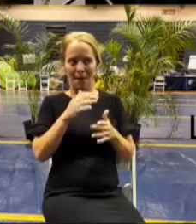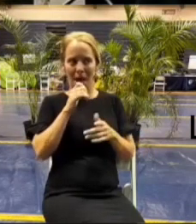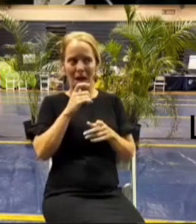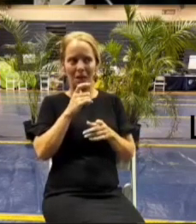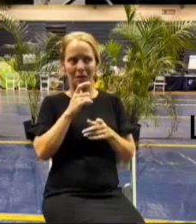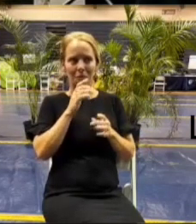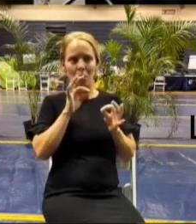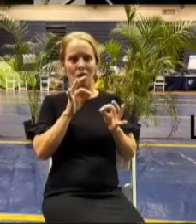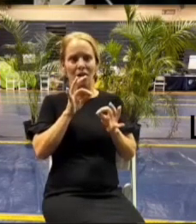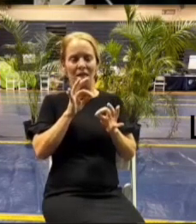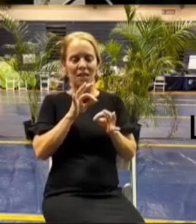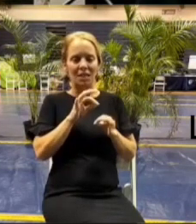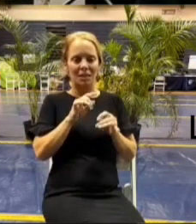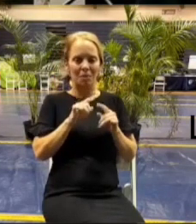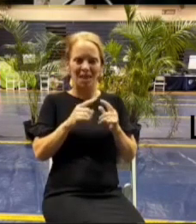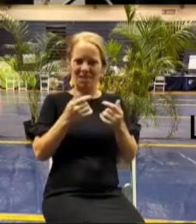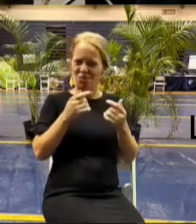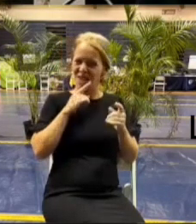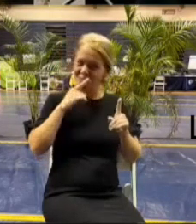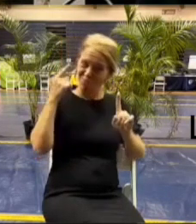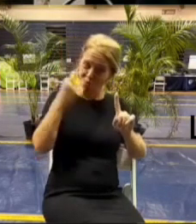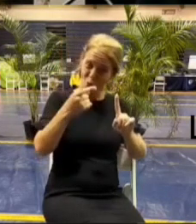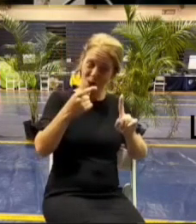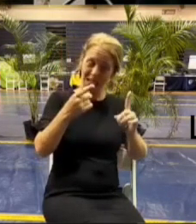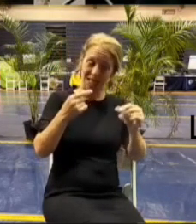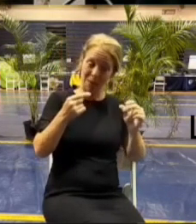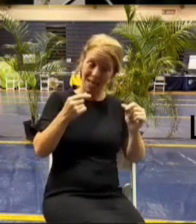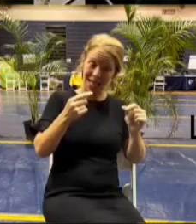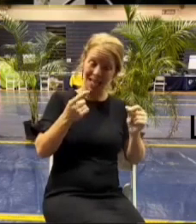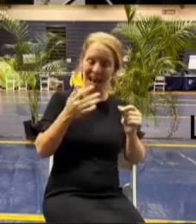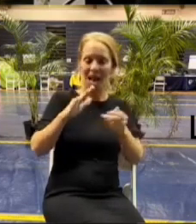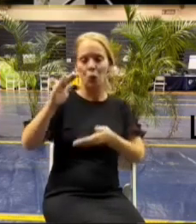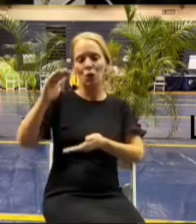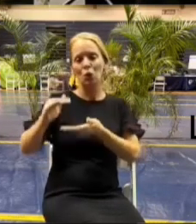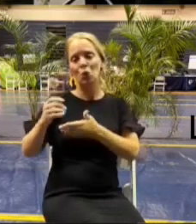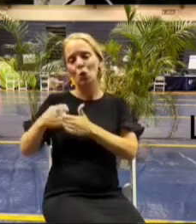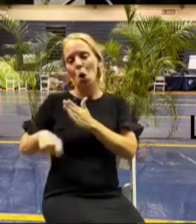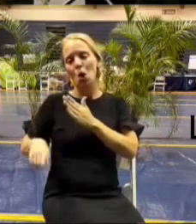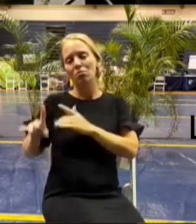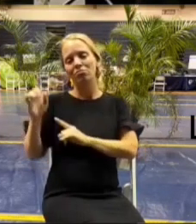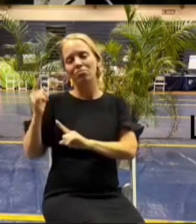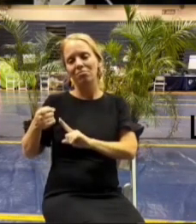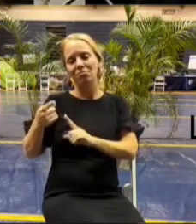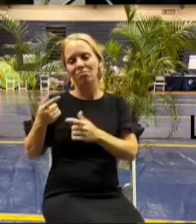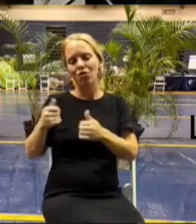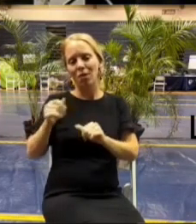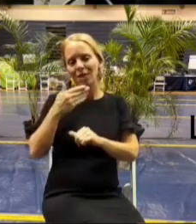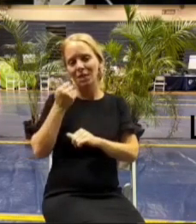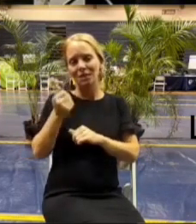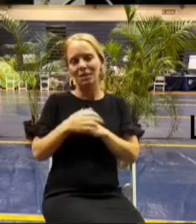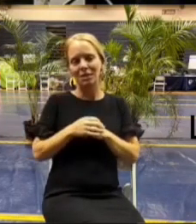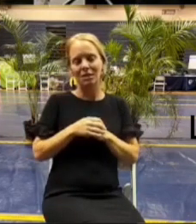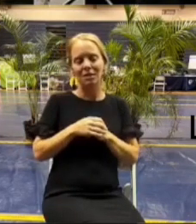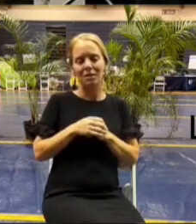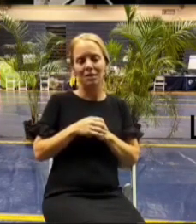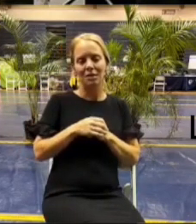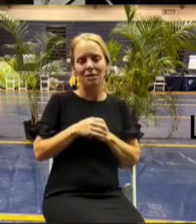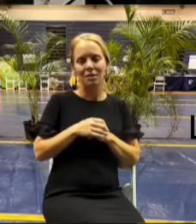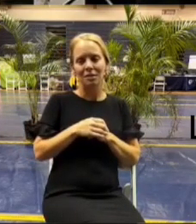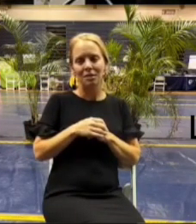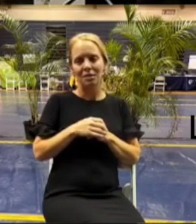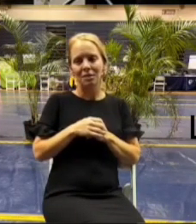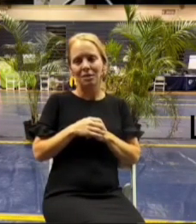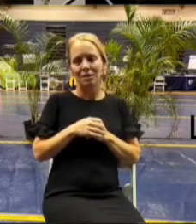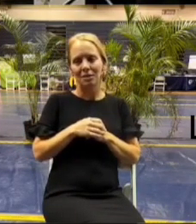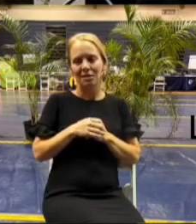to speed your and reduce the cost of your uh of your of your reconstruction thank